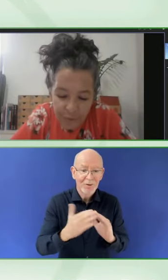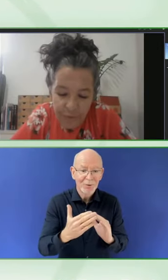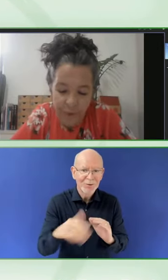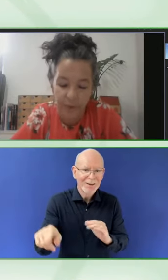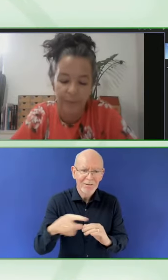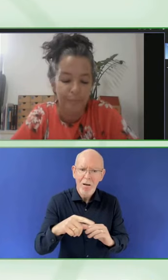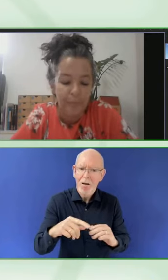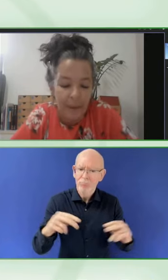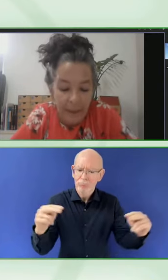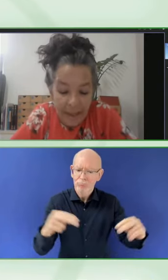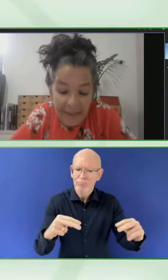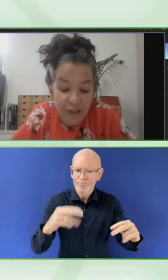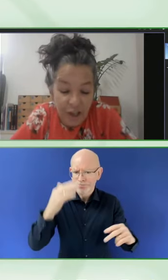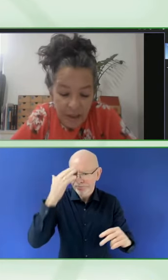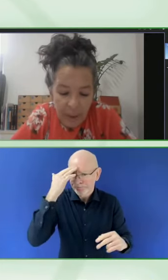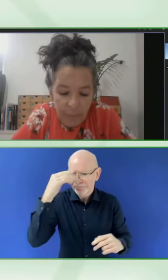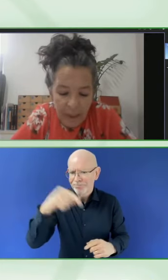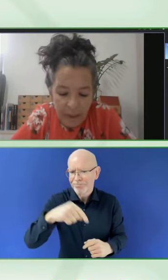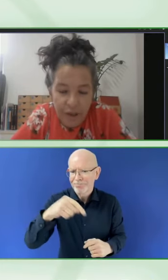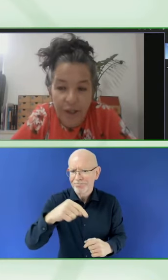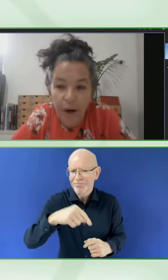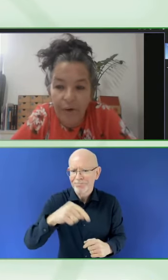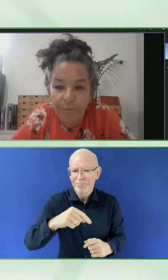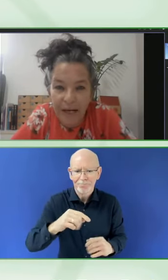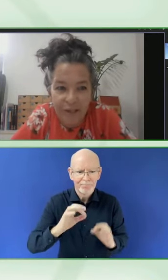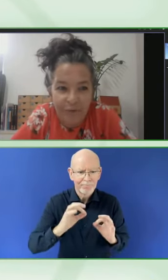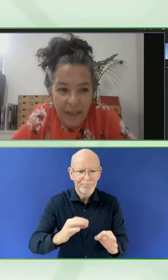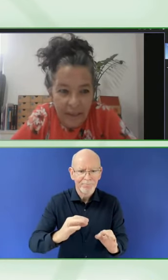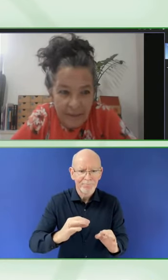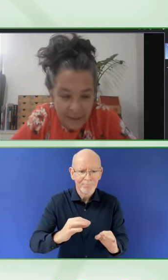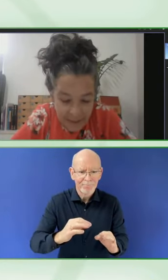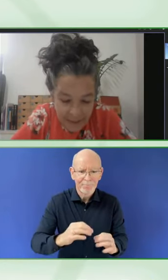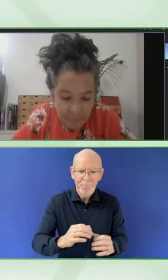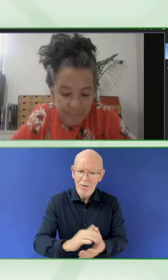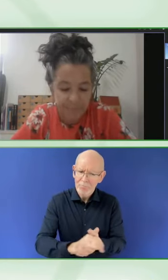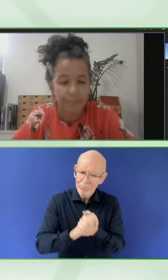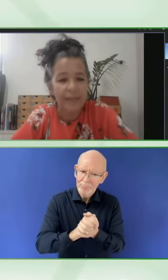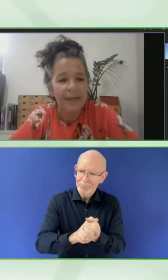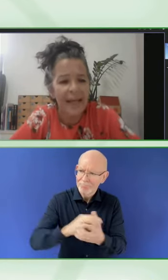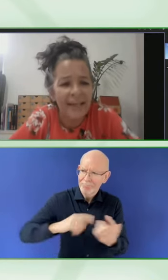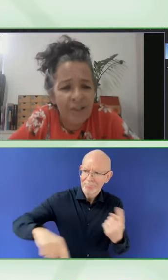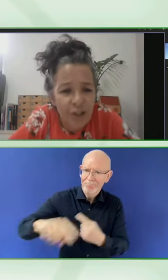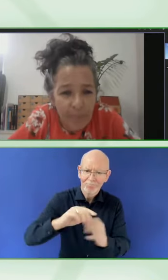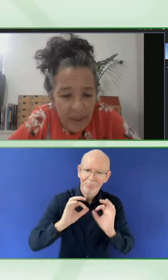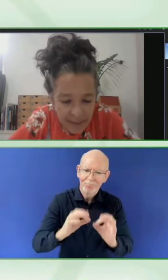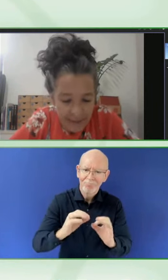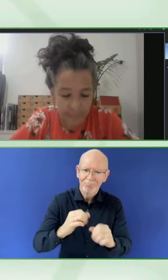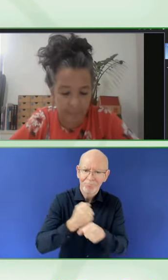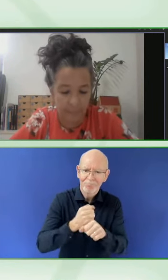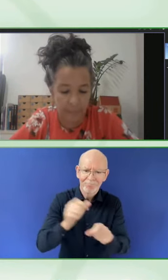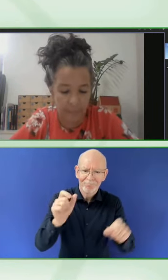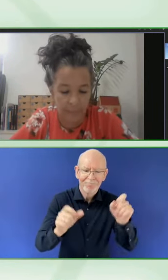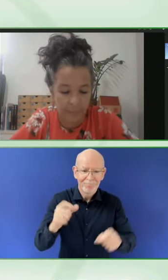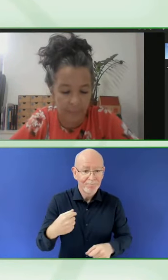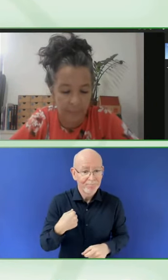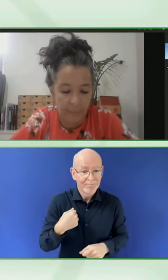and general manager of Mais Diferenças. Next, please.